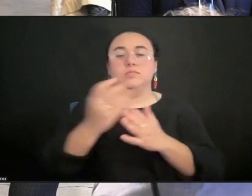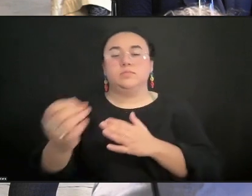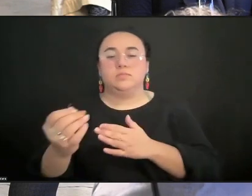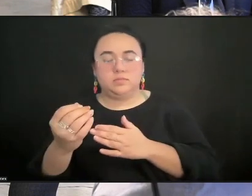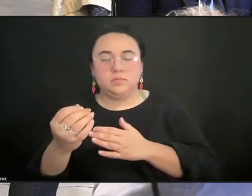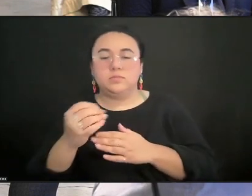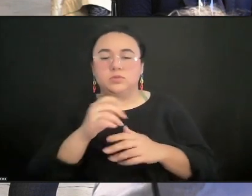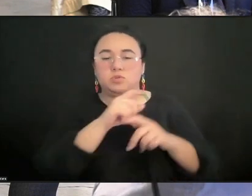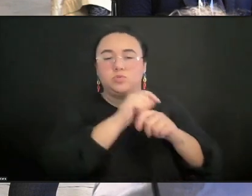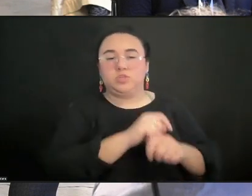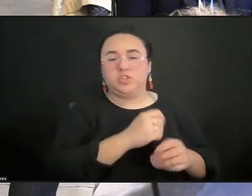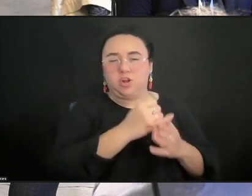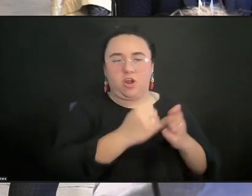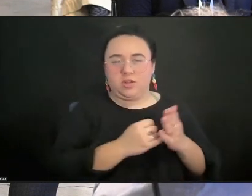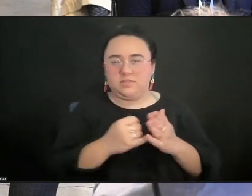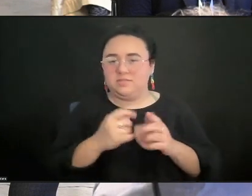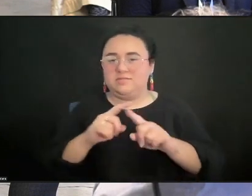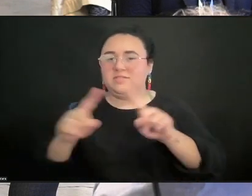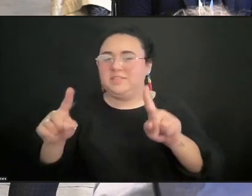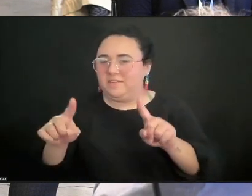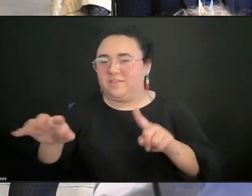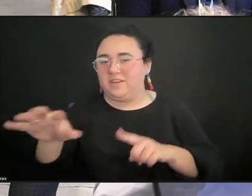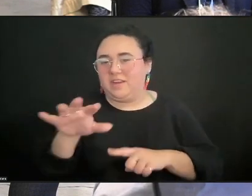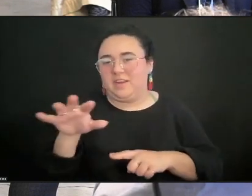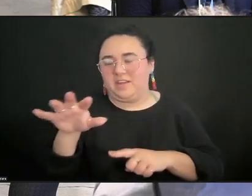we should really try to activate maybe in this conversation.